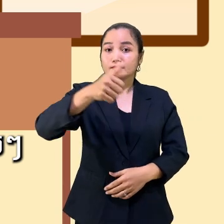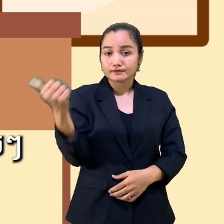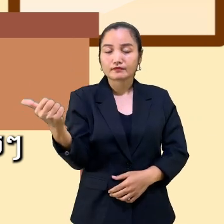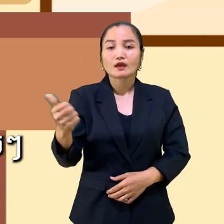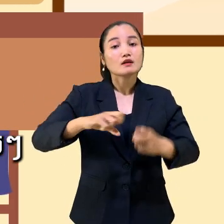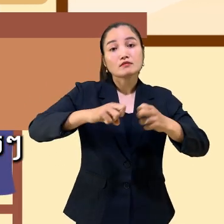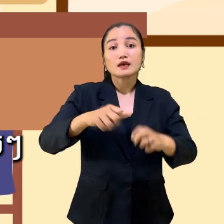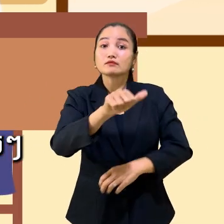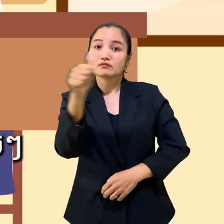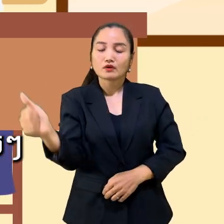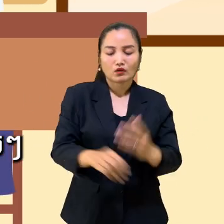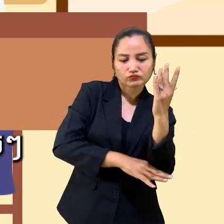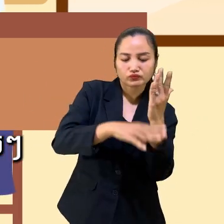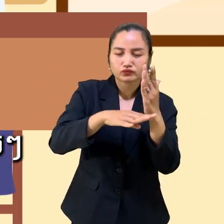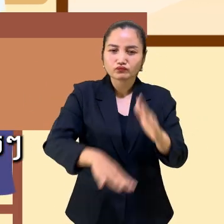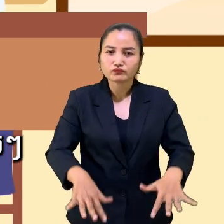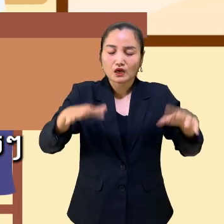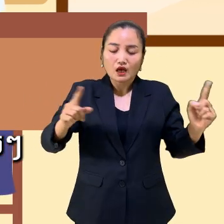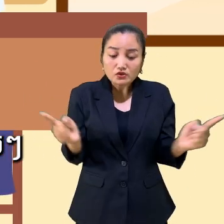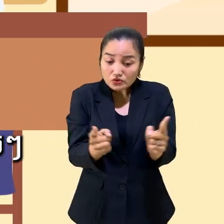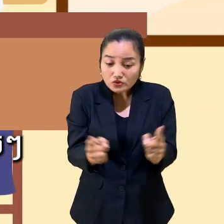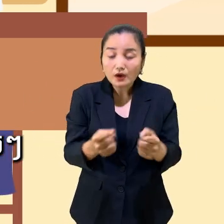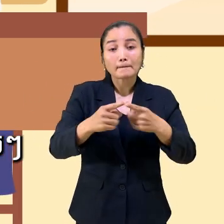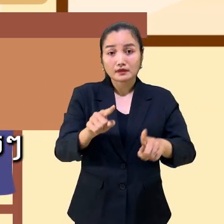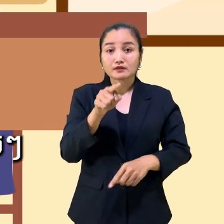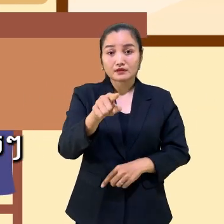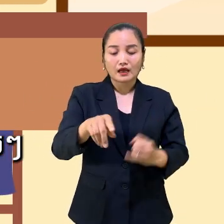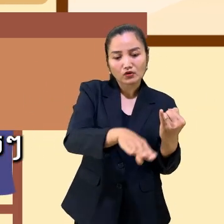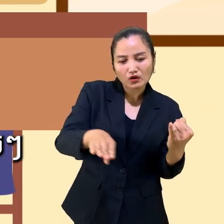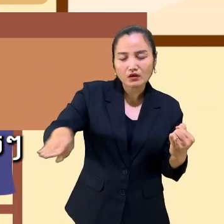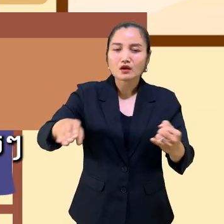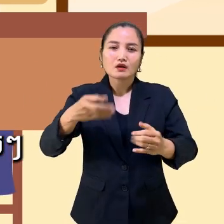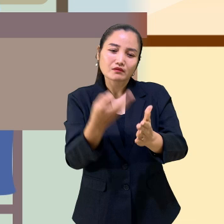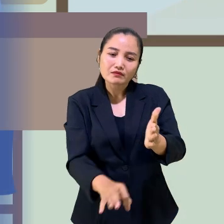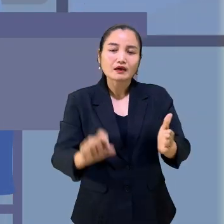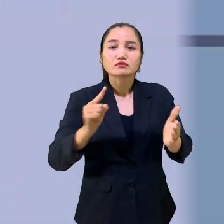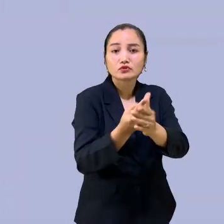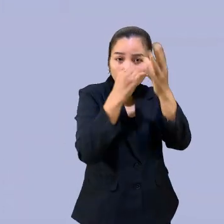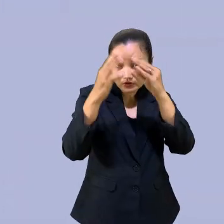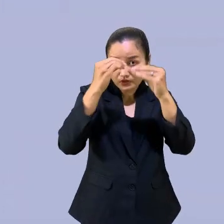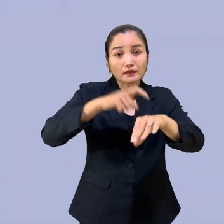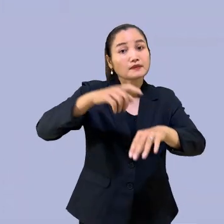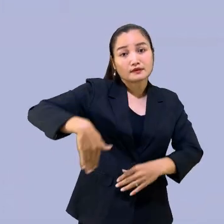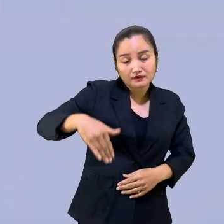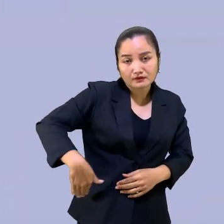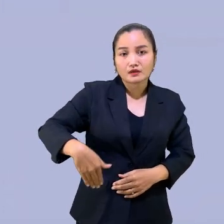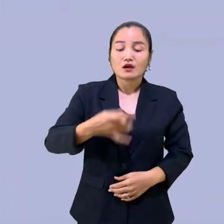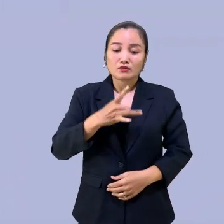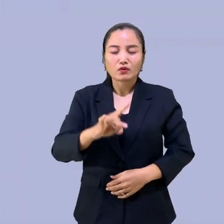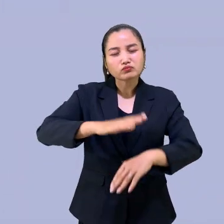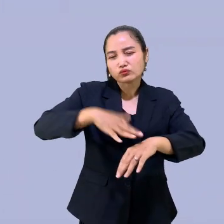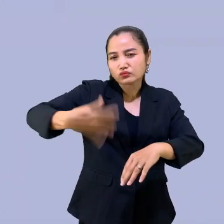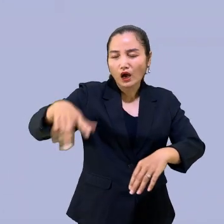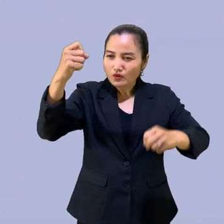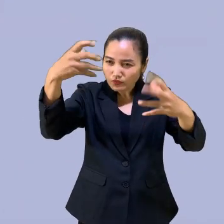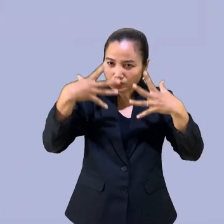as heat waves and flash floods are also causing more and more children to miss out on education. And extreme heat has been linked to a rise